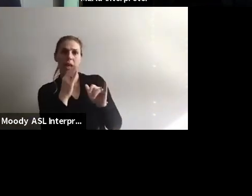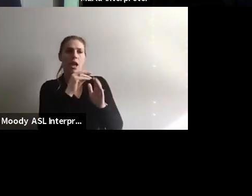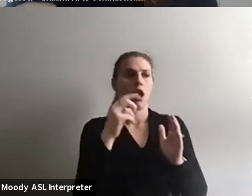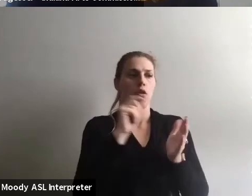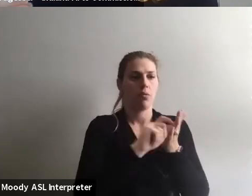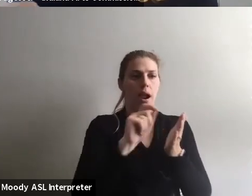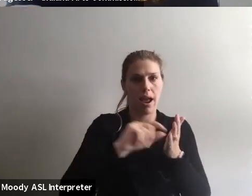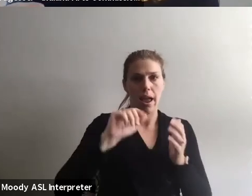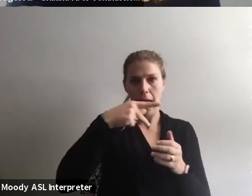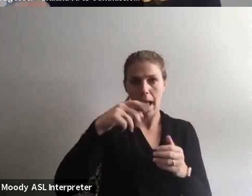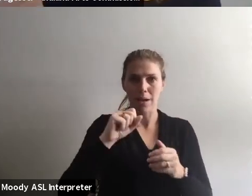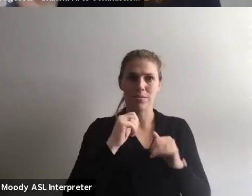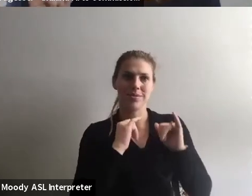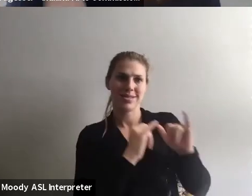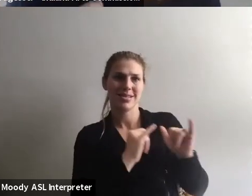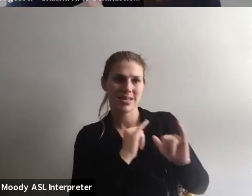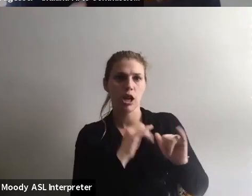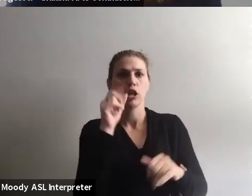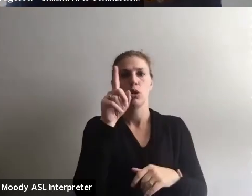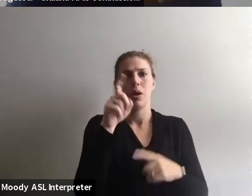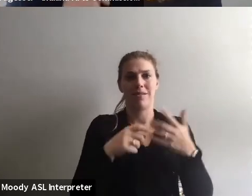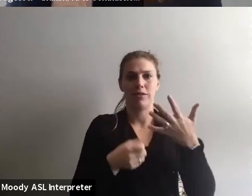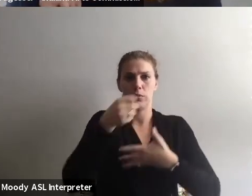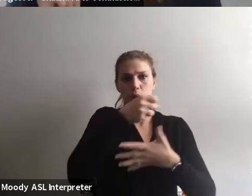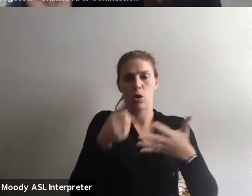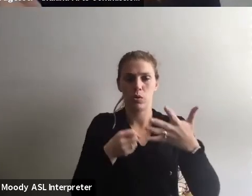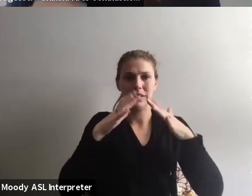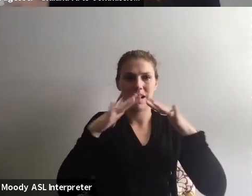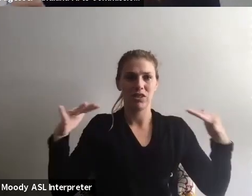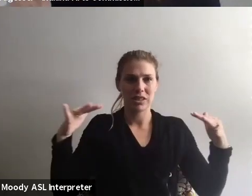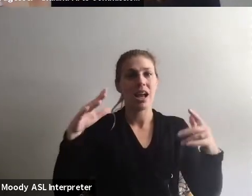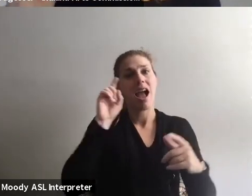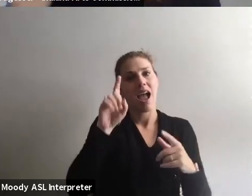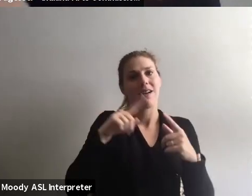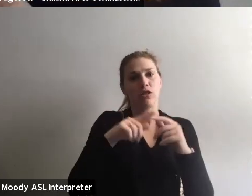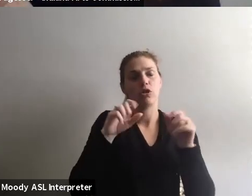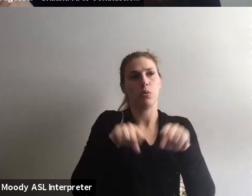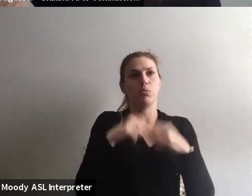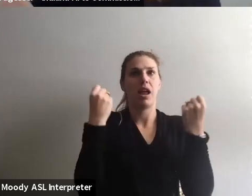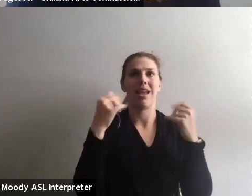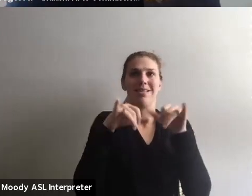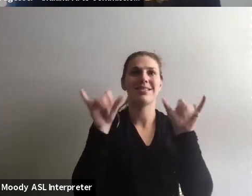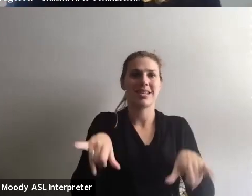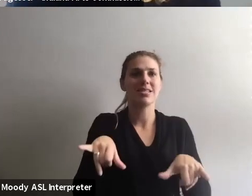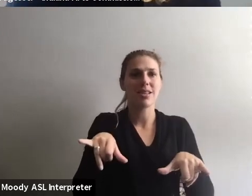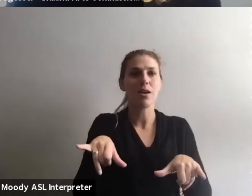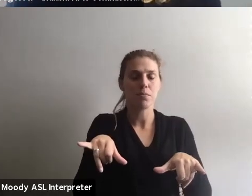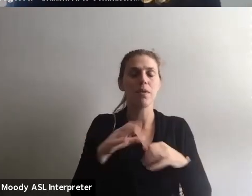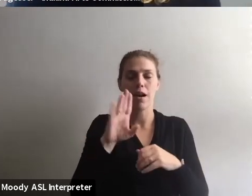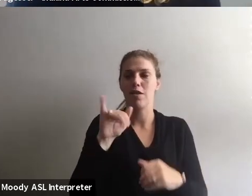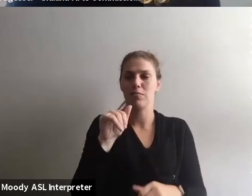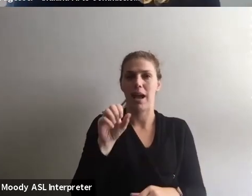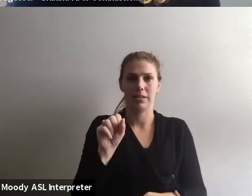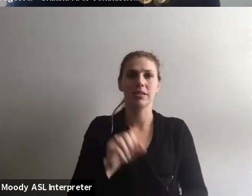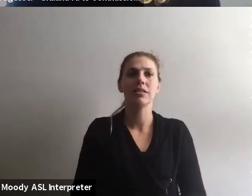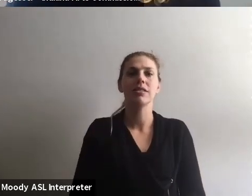like you. So prioritizing diversity is meant to hack the system, evolutionary system. Um,